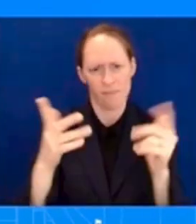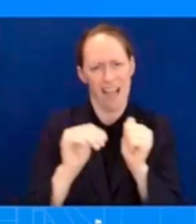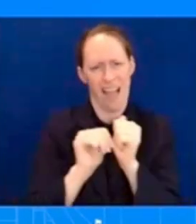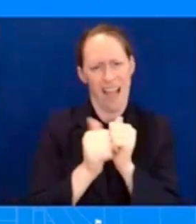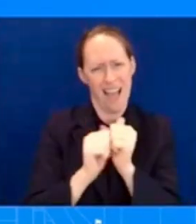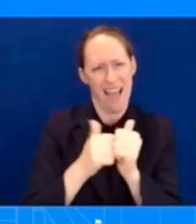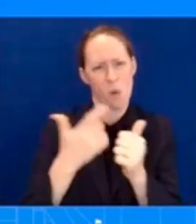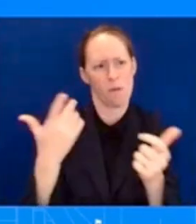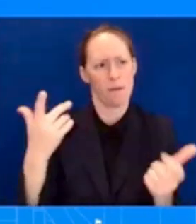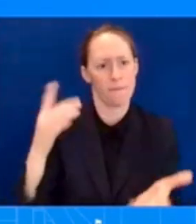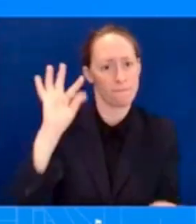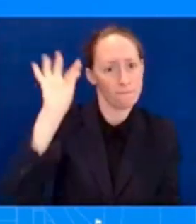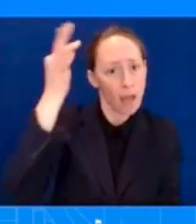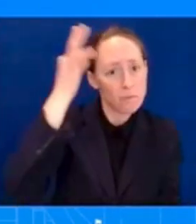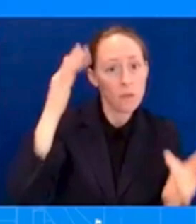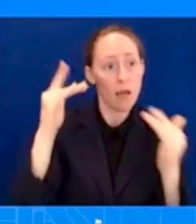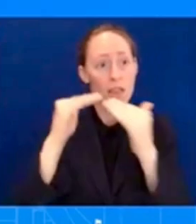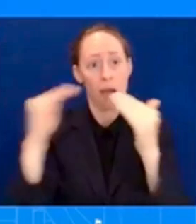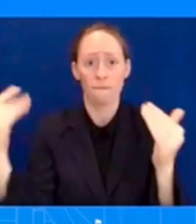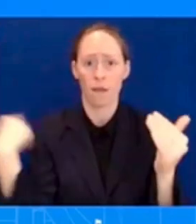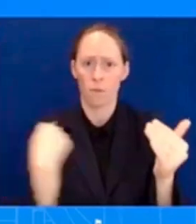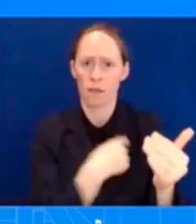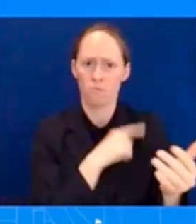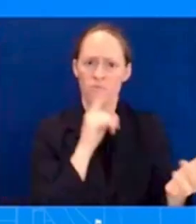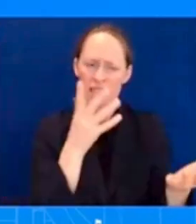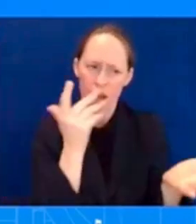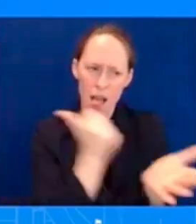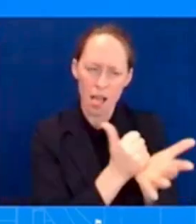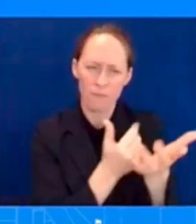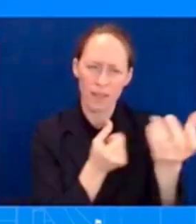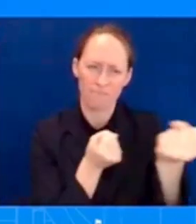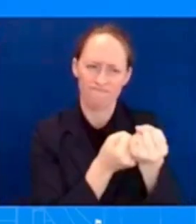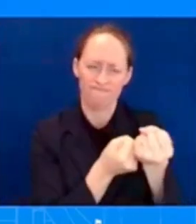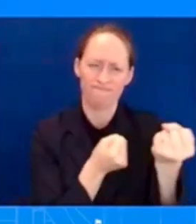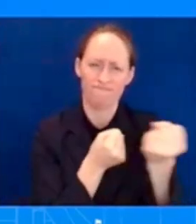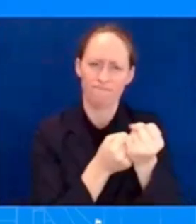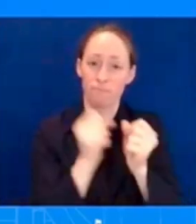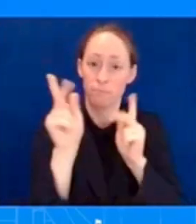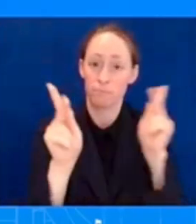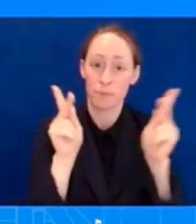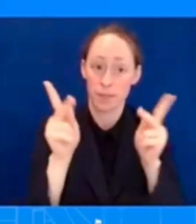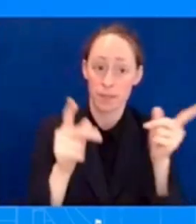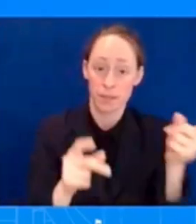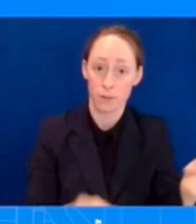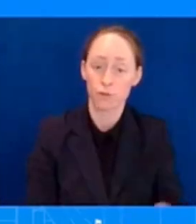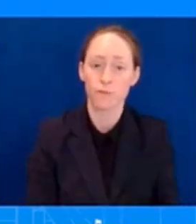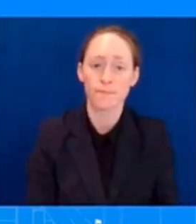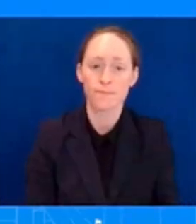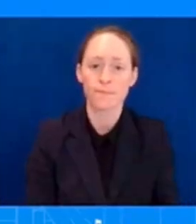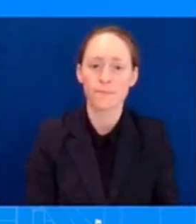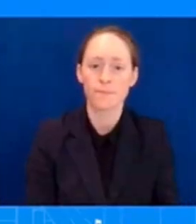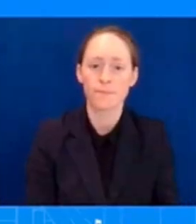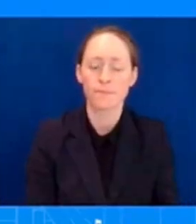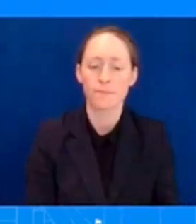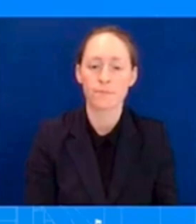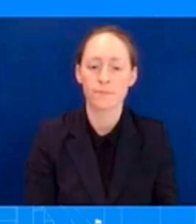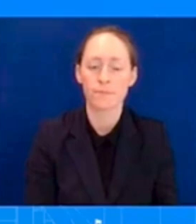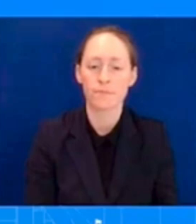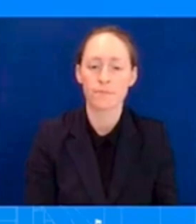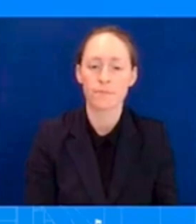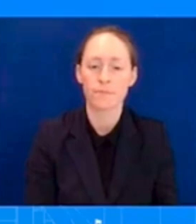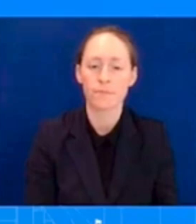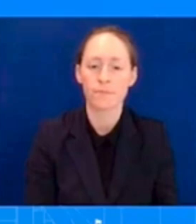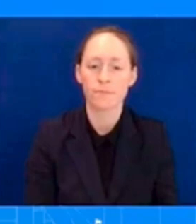for a part of that at the request of the state of hawaii fema has activated our transitional sheltering assistance